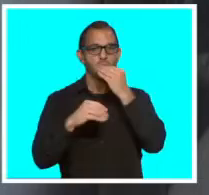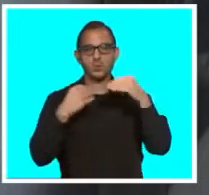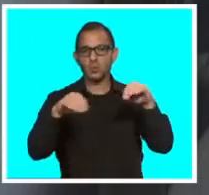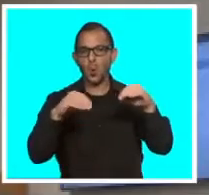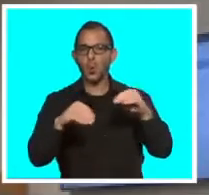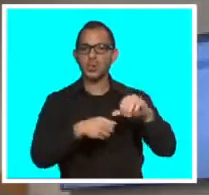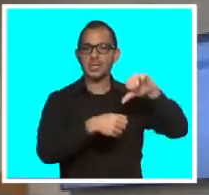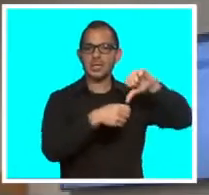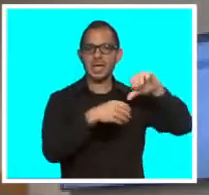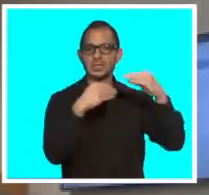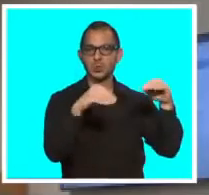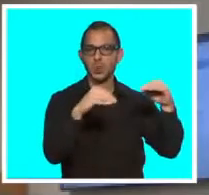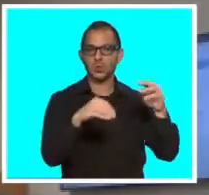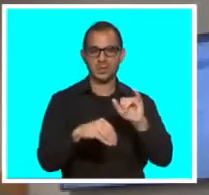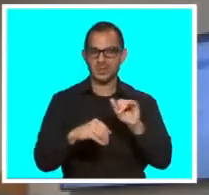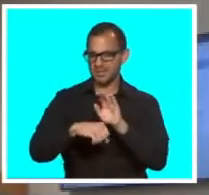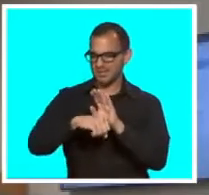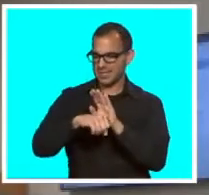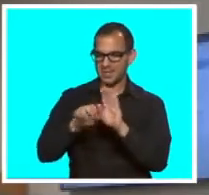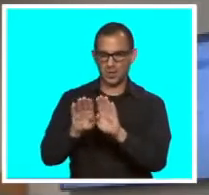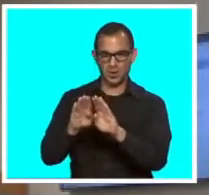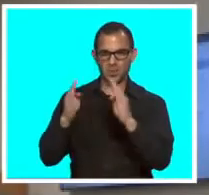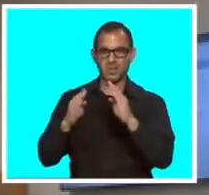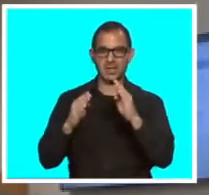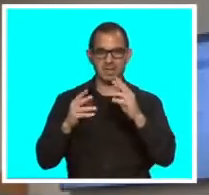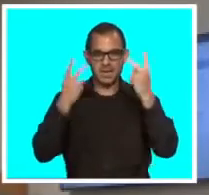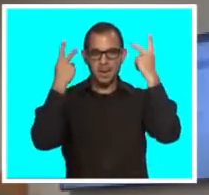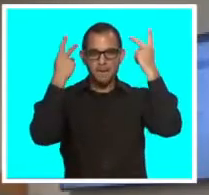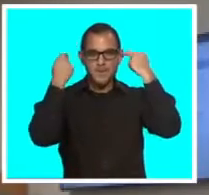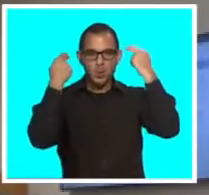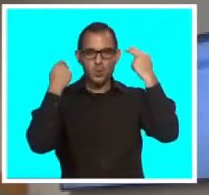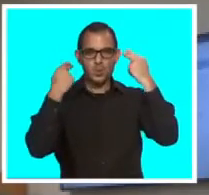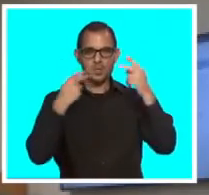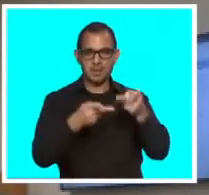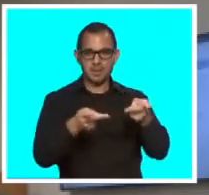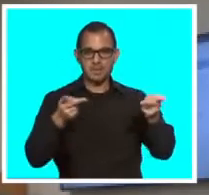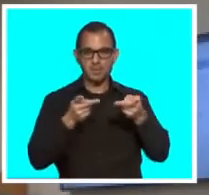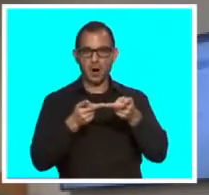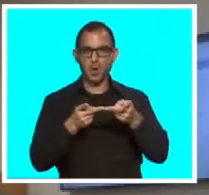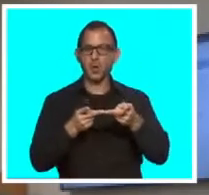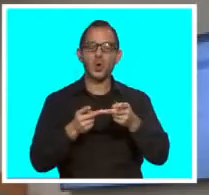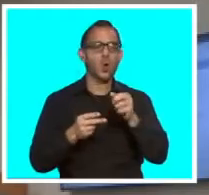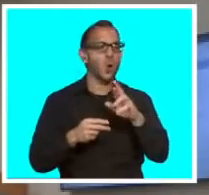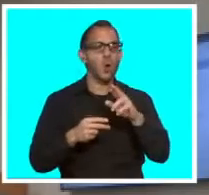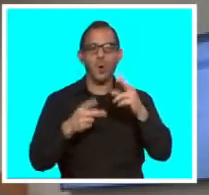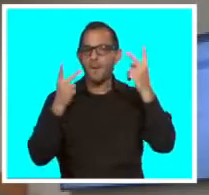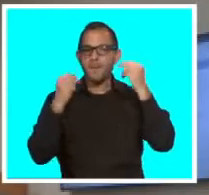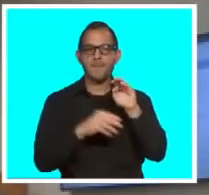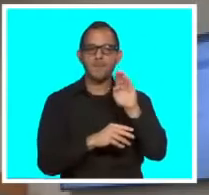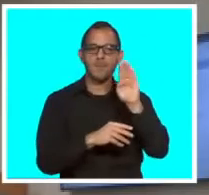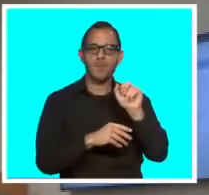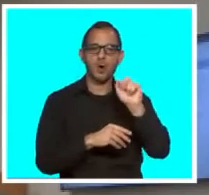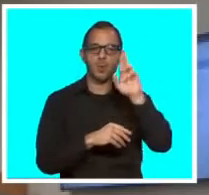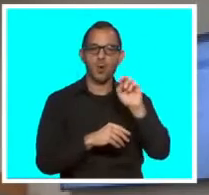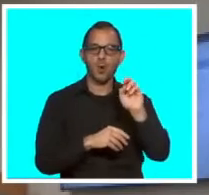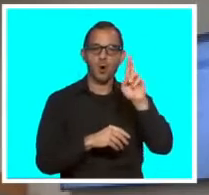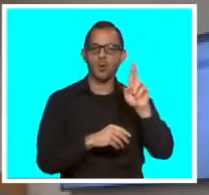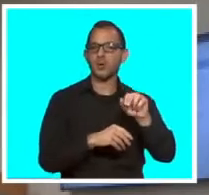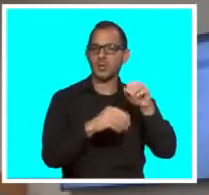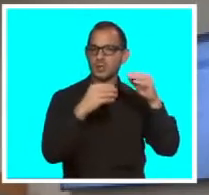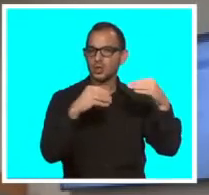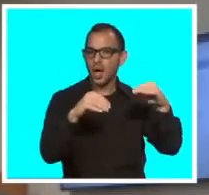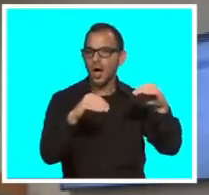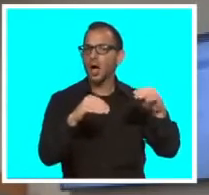stations. Businesses that won't open up are like beauty parlors, barbershops, gymnasiums,